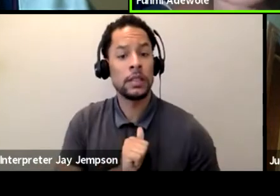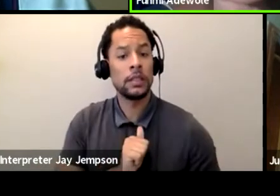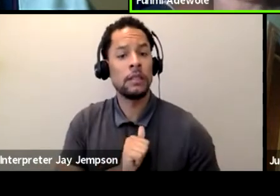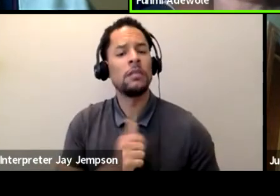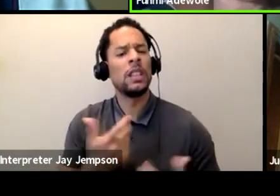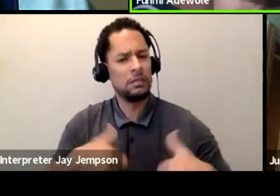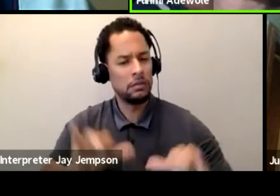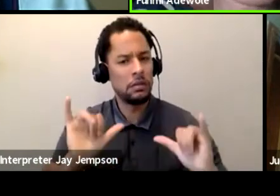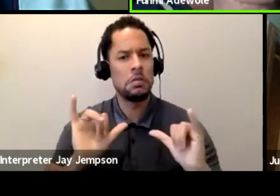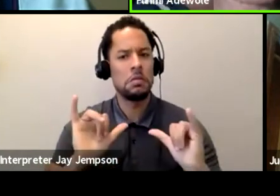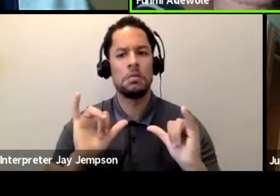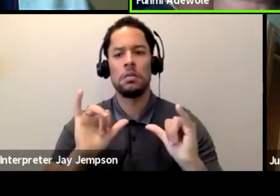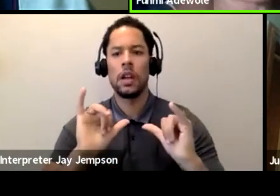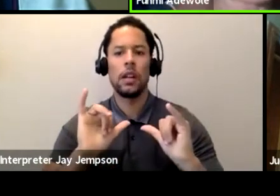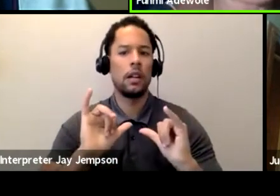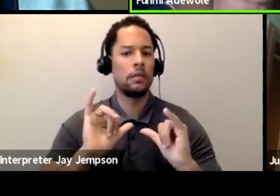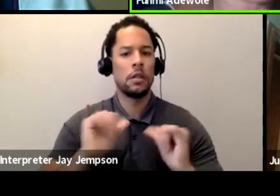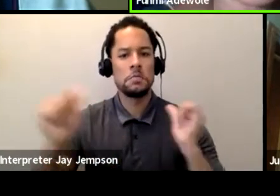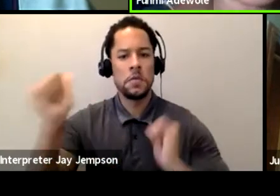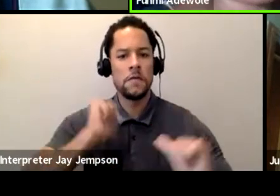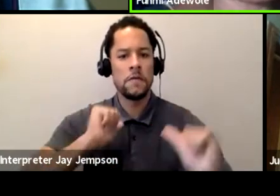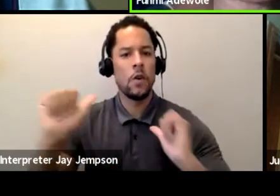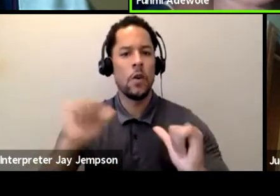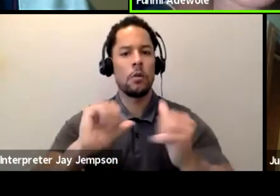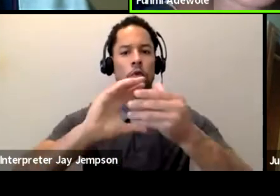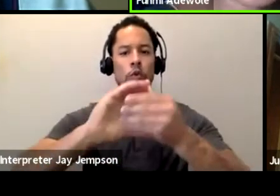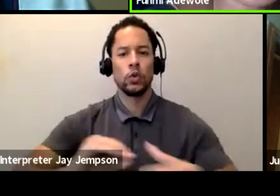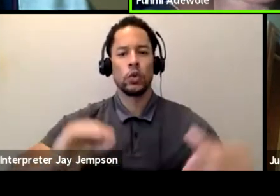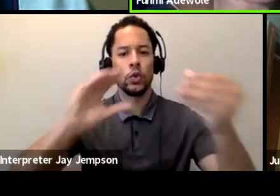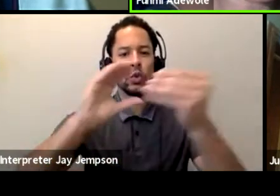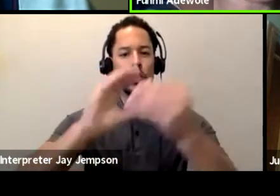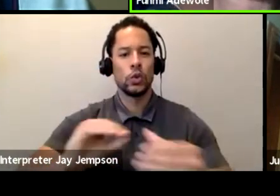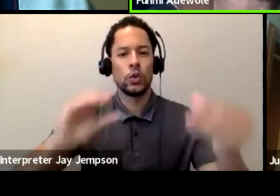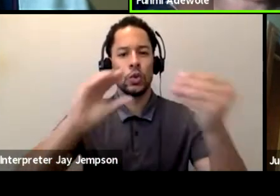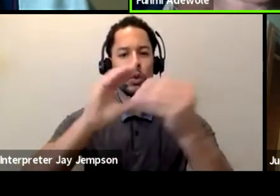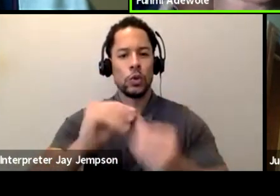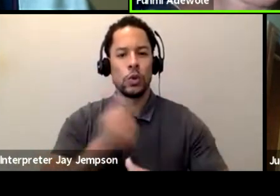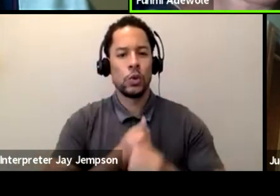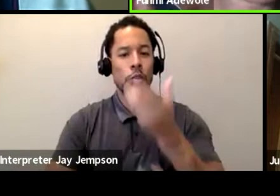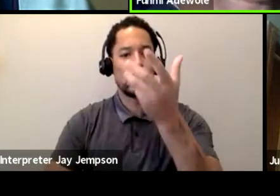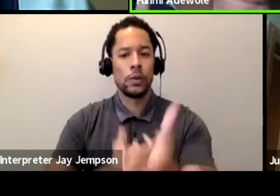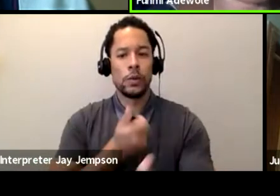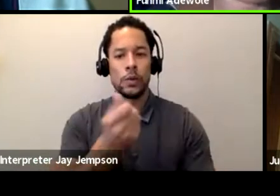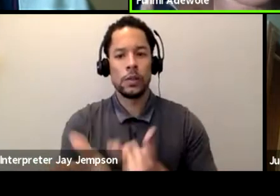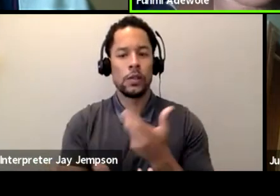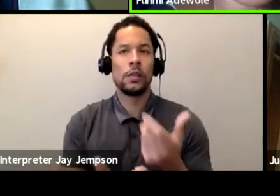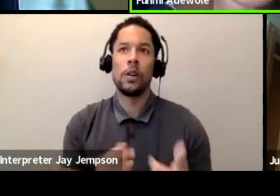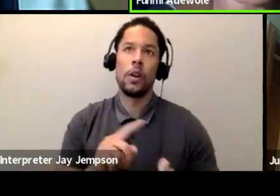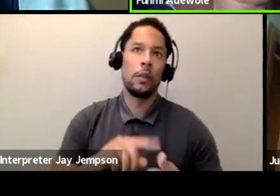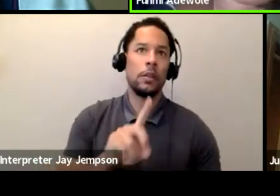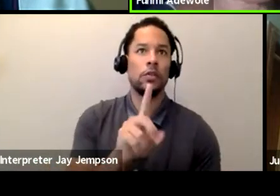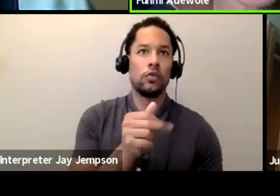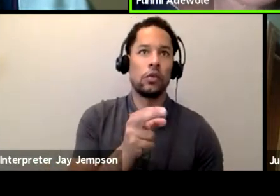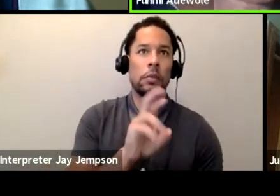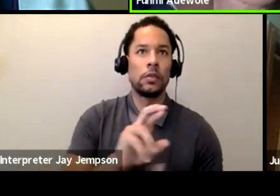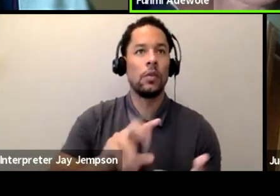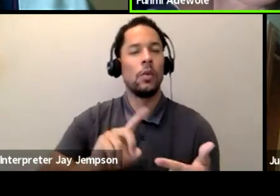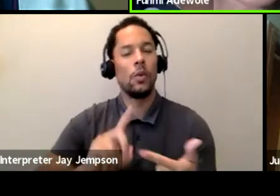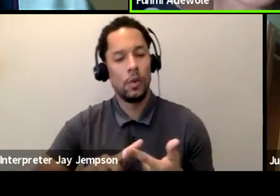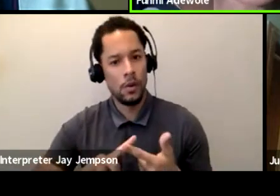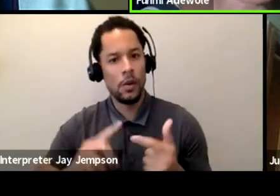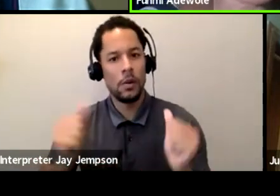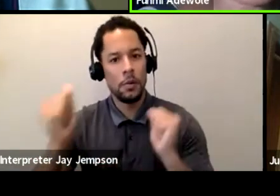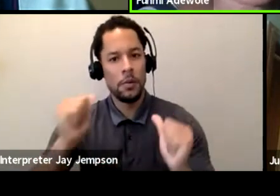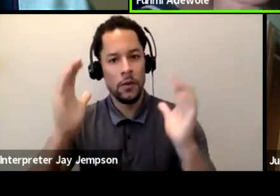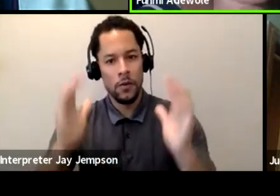do some one woman performances. And so I'm a dramaturg, performer and a lecturer. But